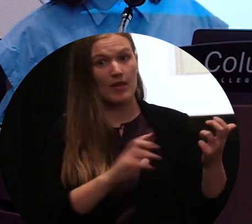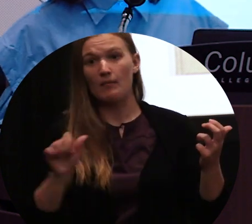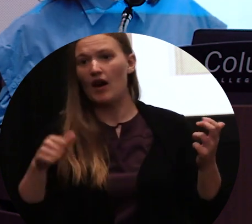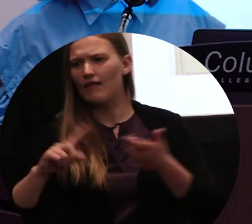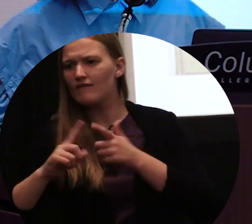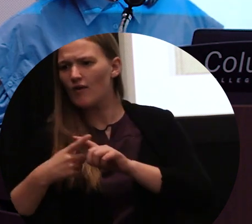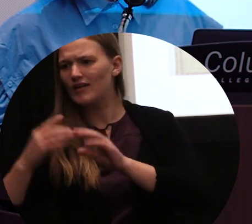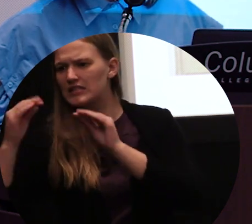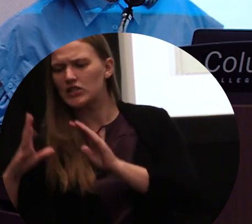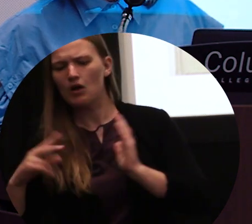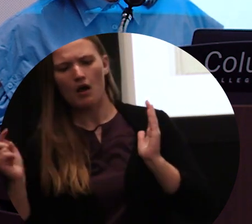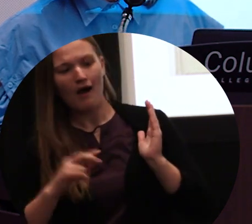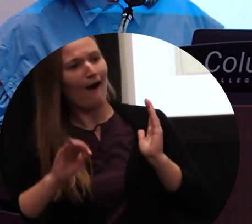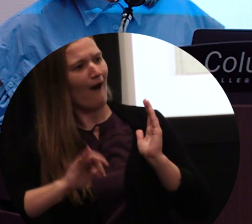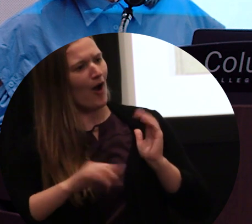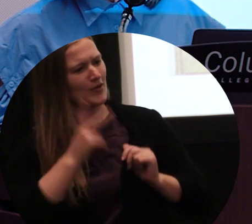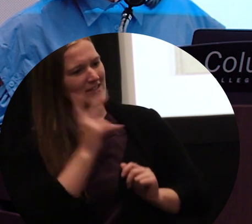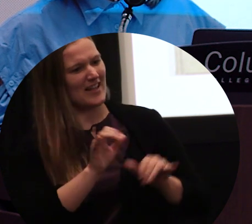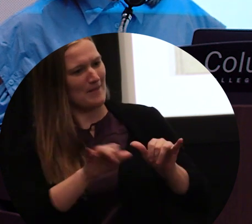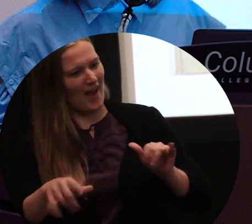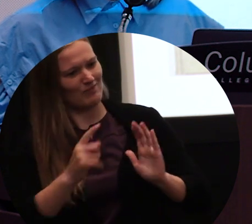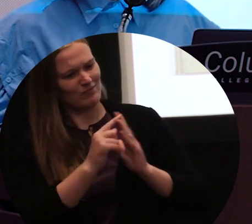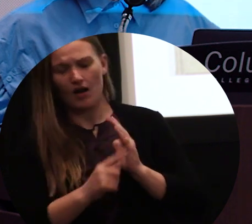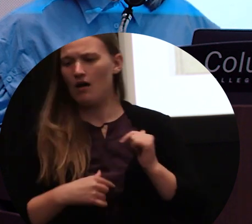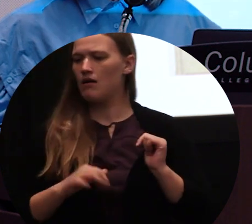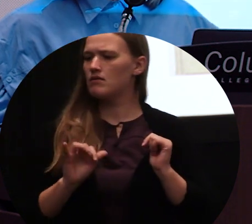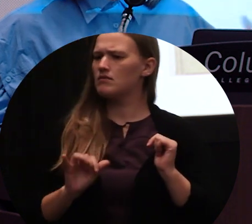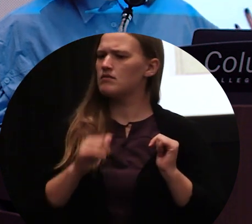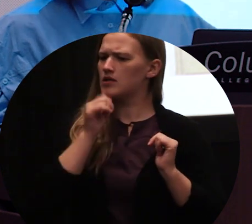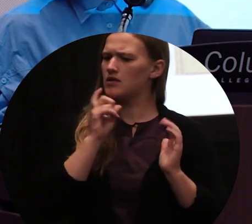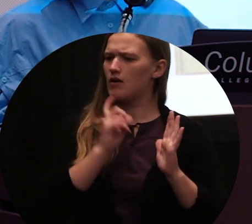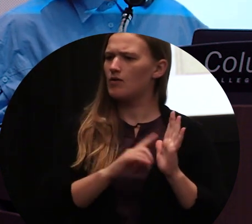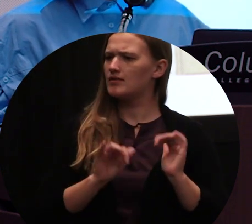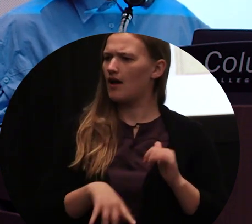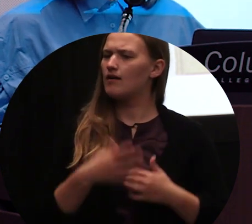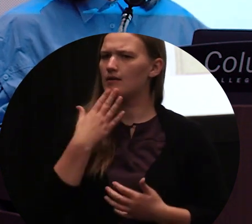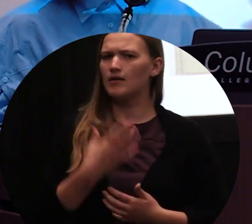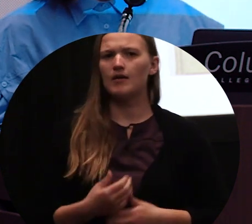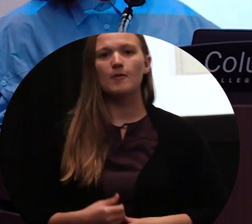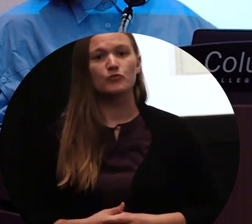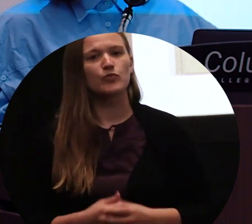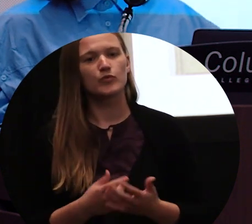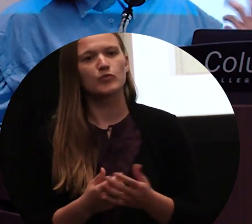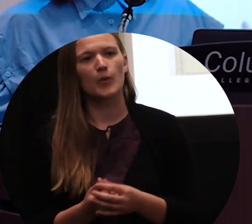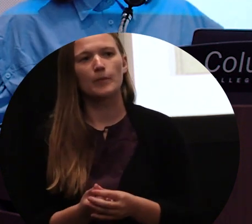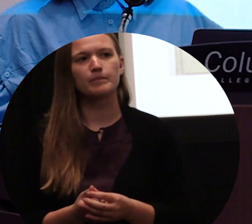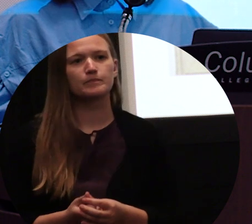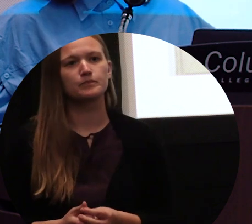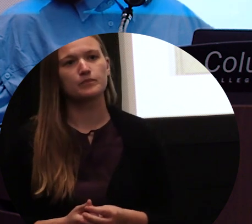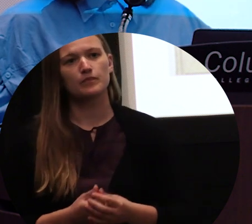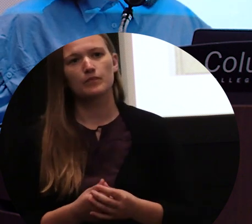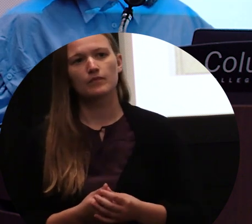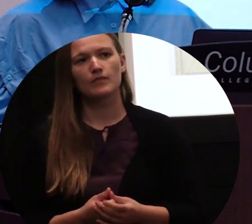notice these things about your work and patterns that are maybe that you may not notice. But I think through, I just